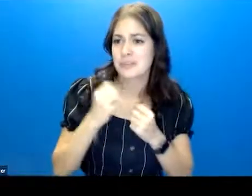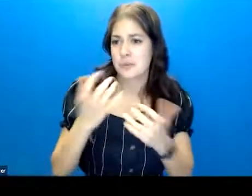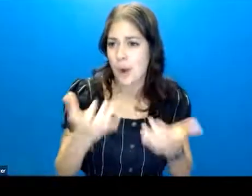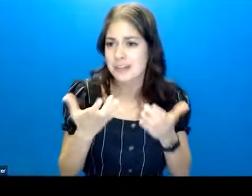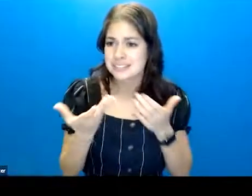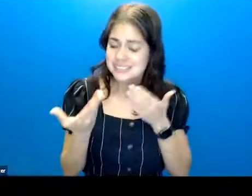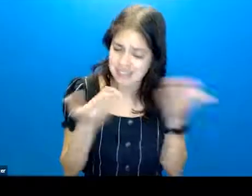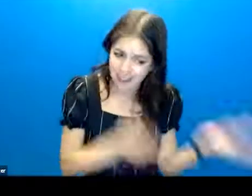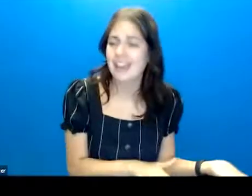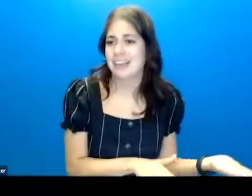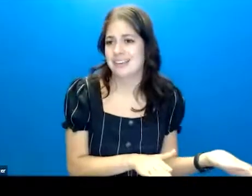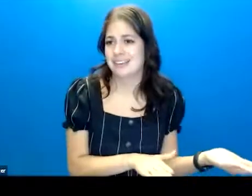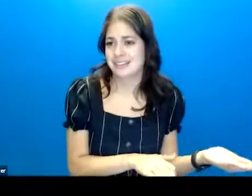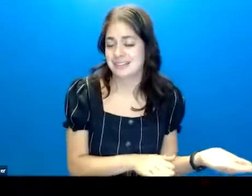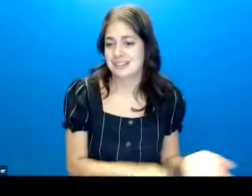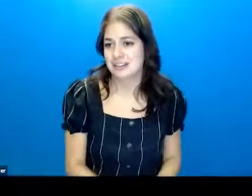to die,